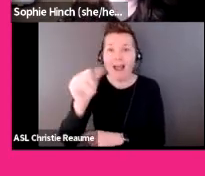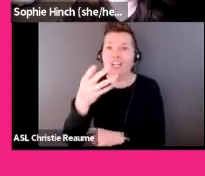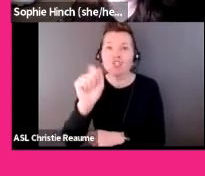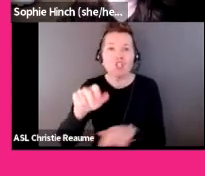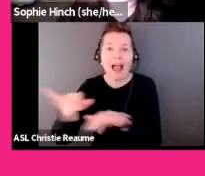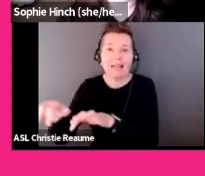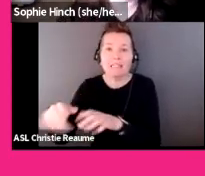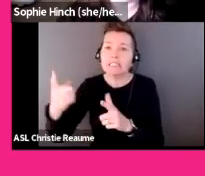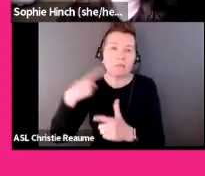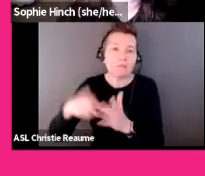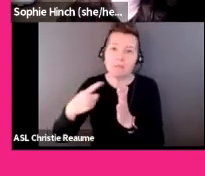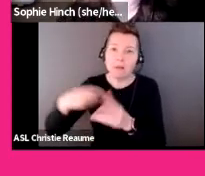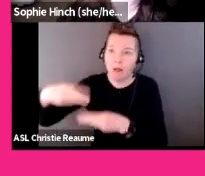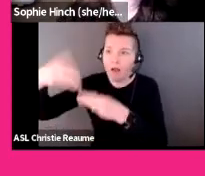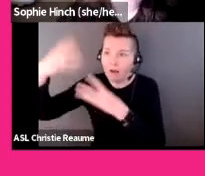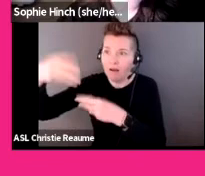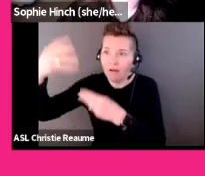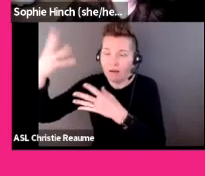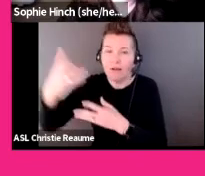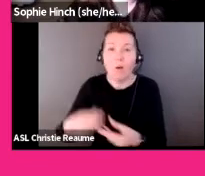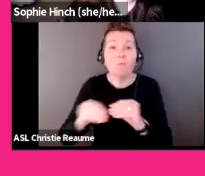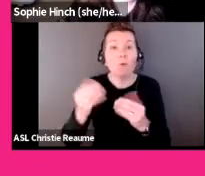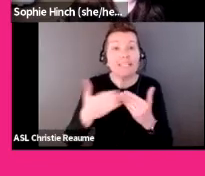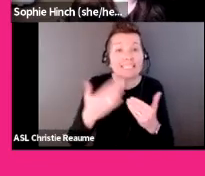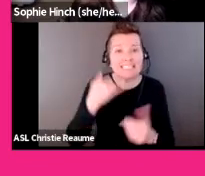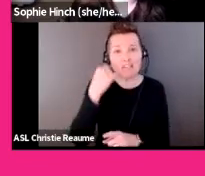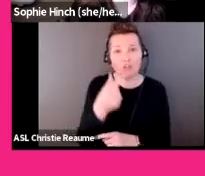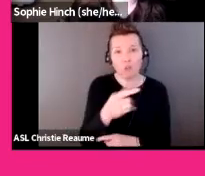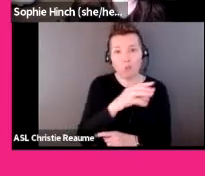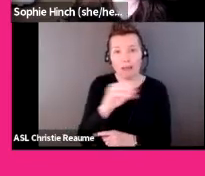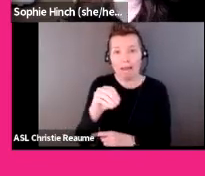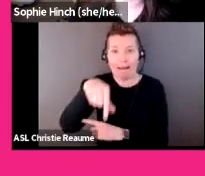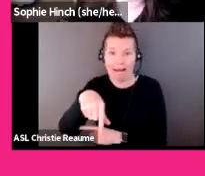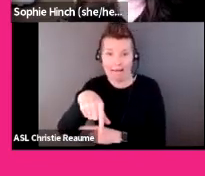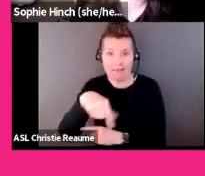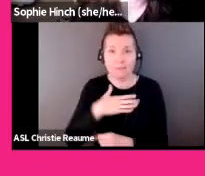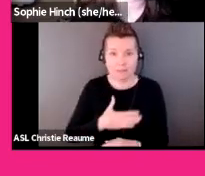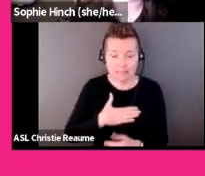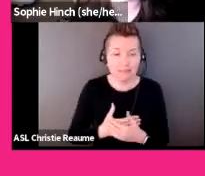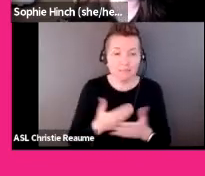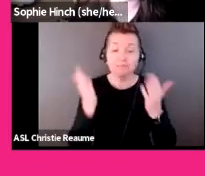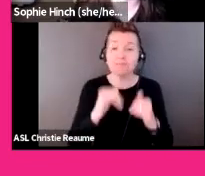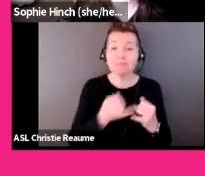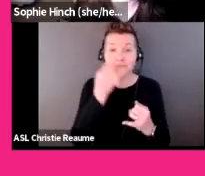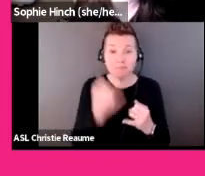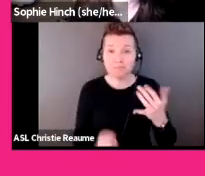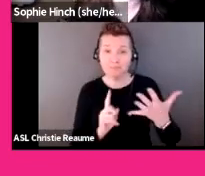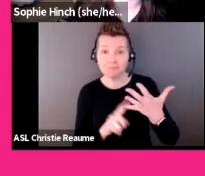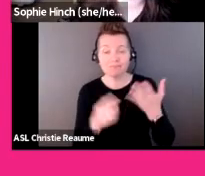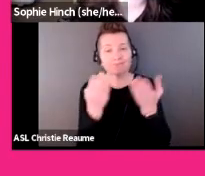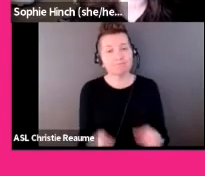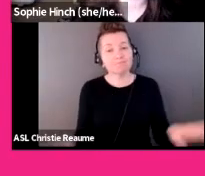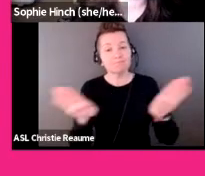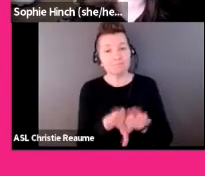of in the Q&A box. And we'll conclude our evening and present our next artist talk